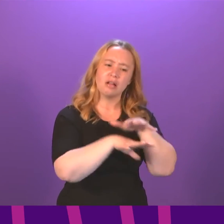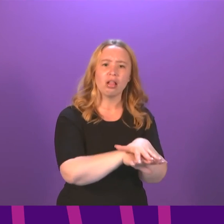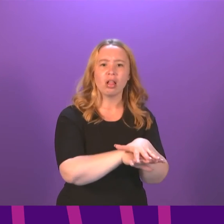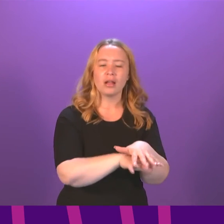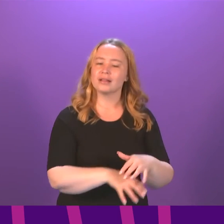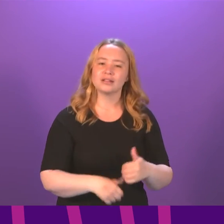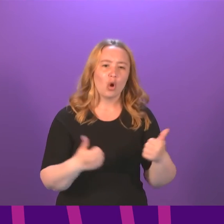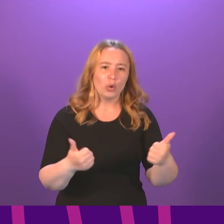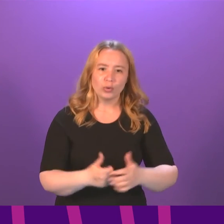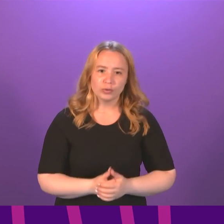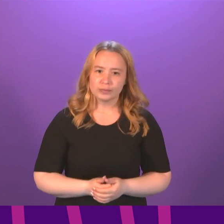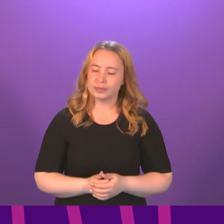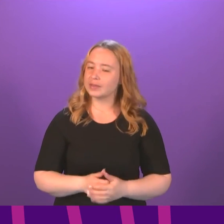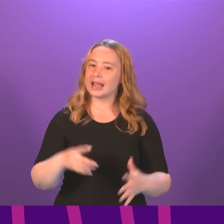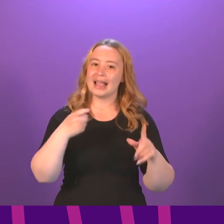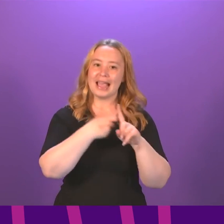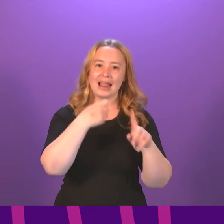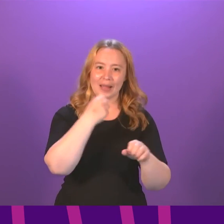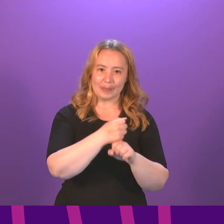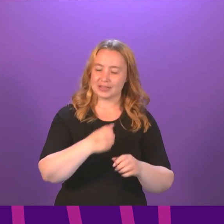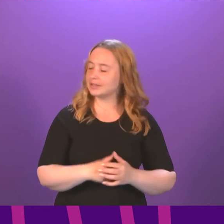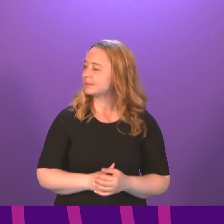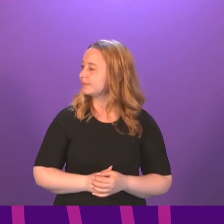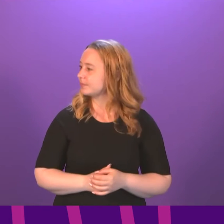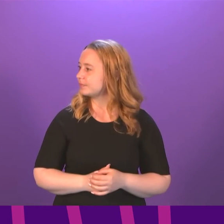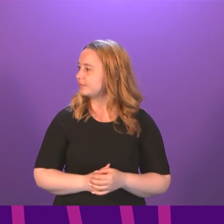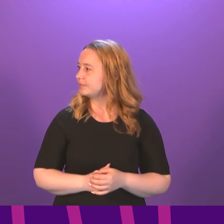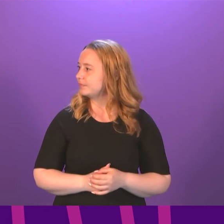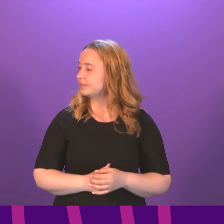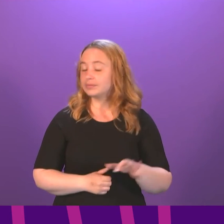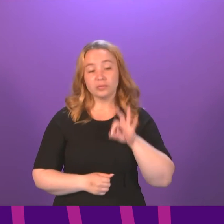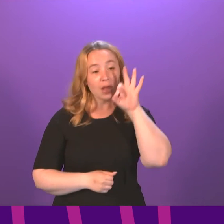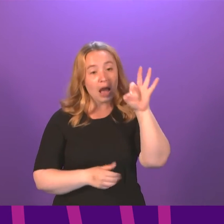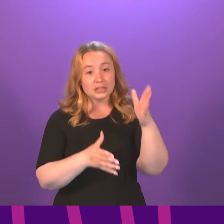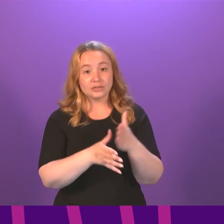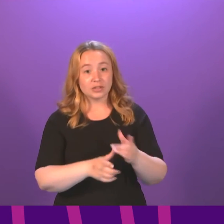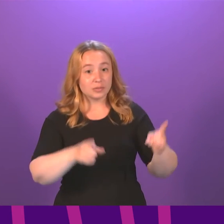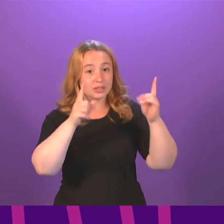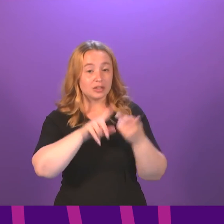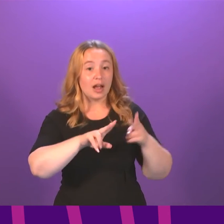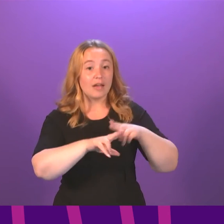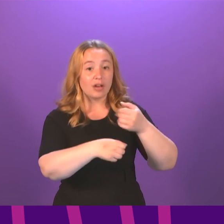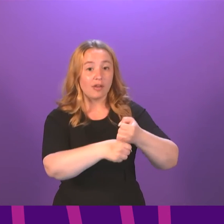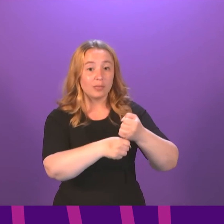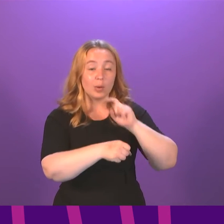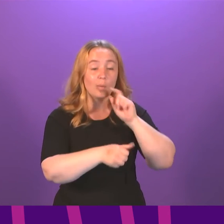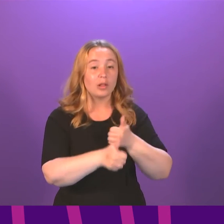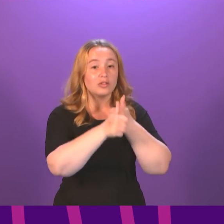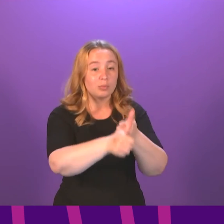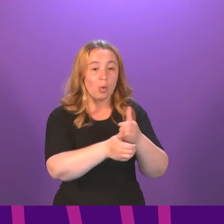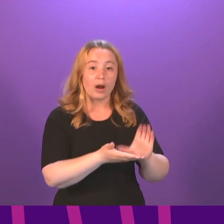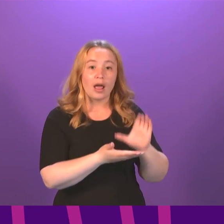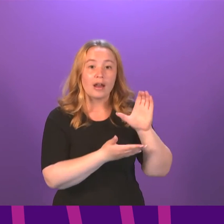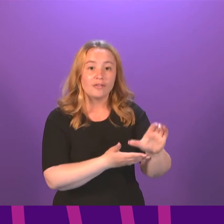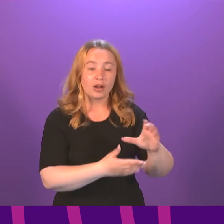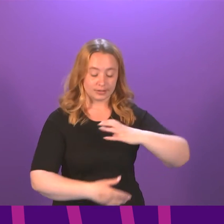Question number four, Kenneth Gibson. Thank you, presiding officer. To ask the First Minister whether the Scottish Government will support and fund the rollout